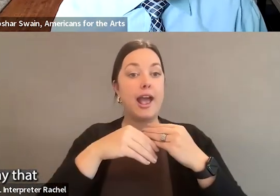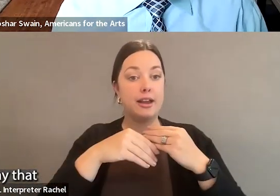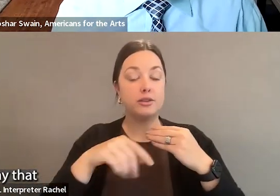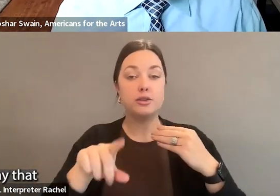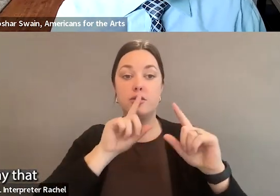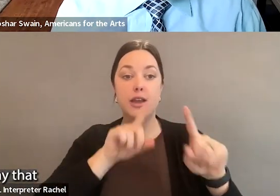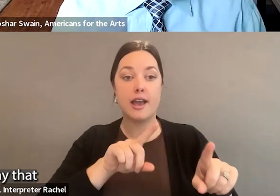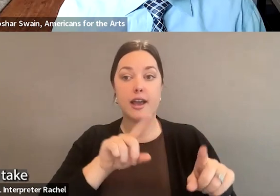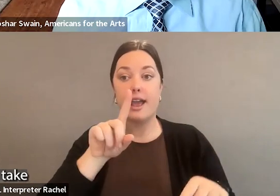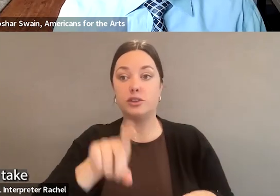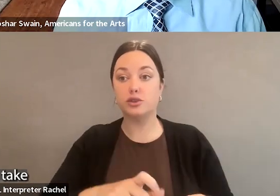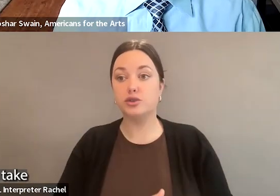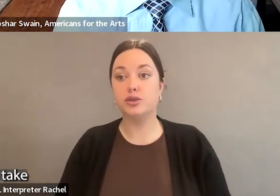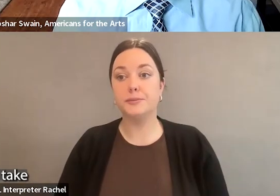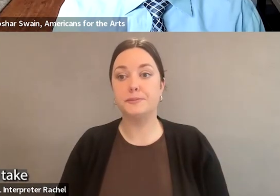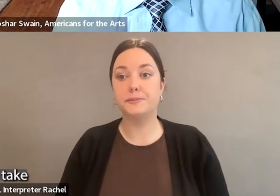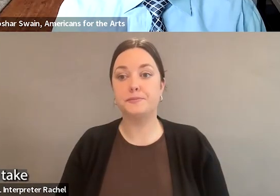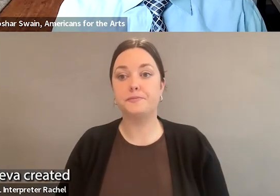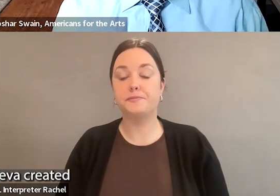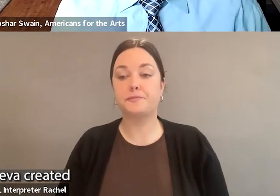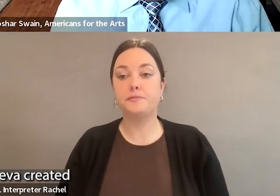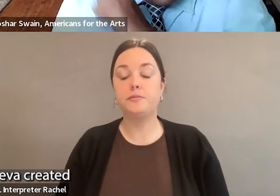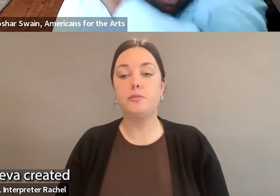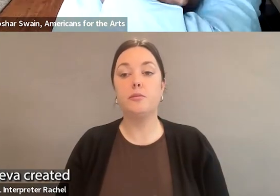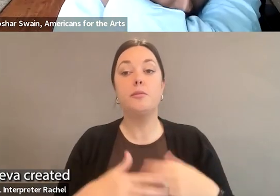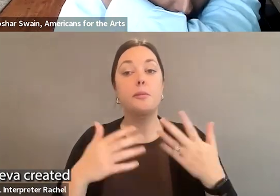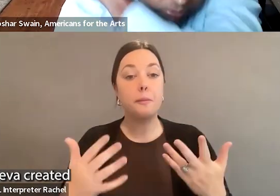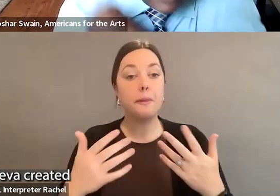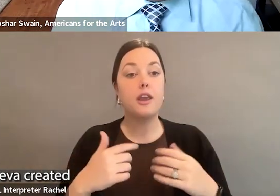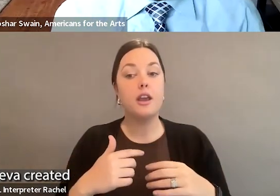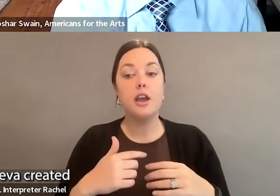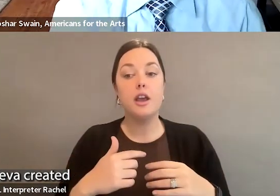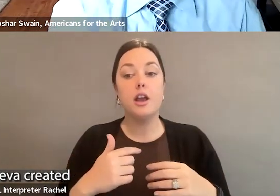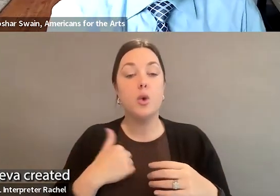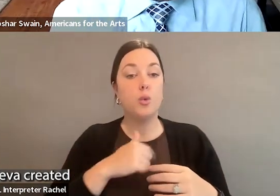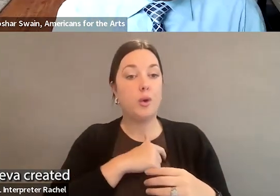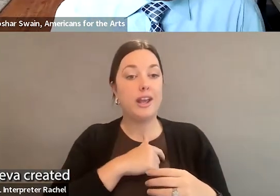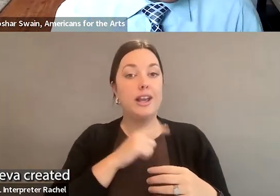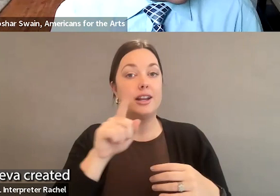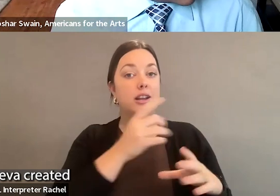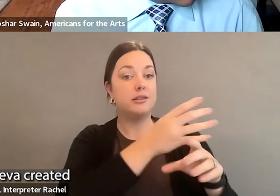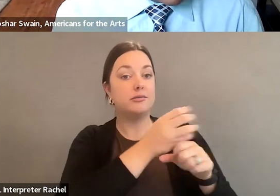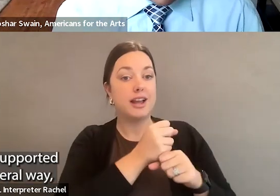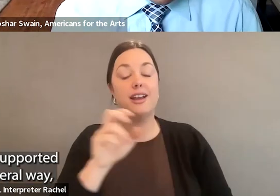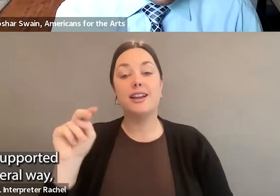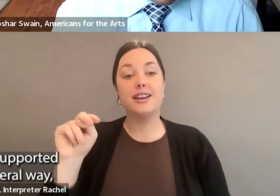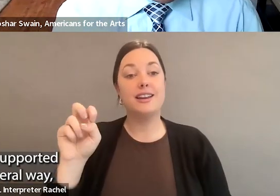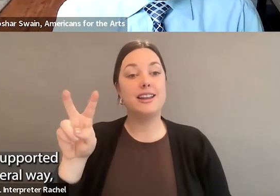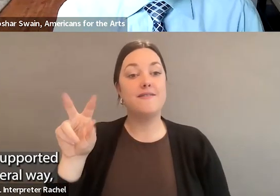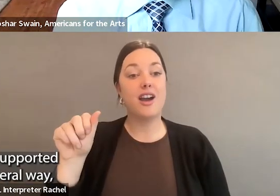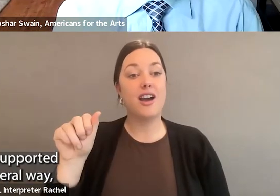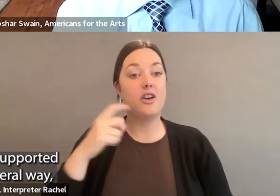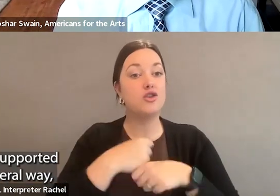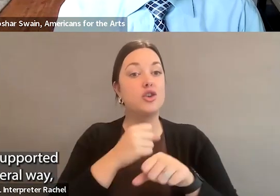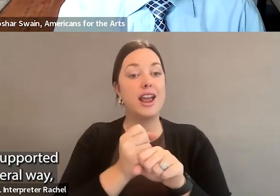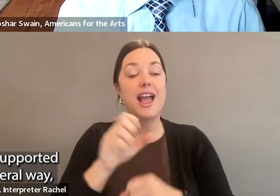I think we should take the model that NEVA created with getting